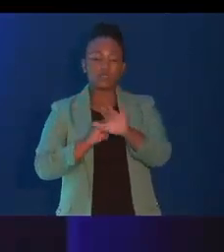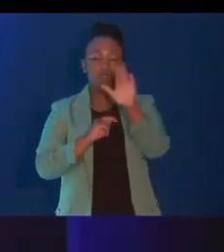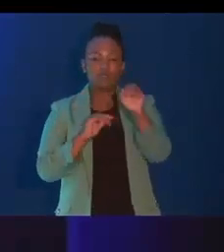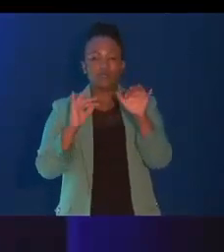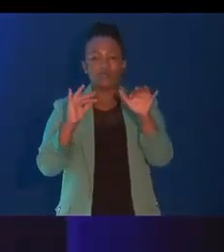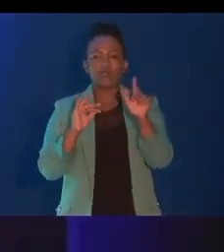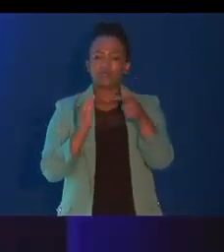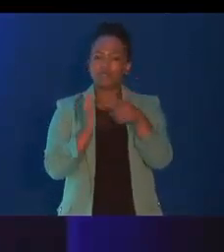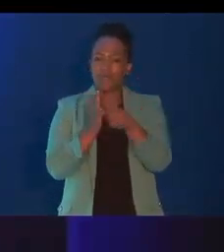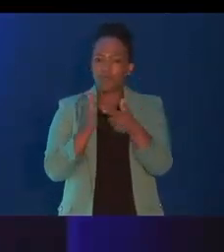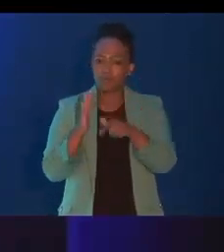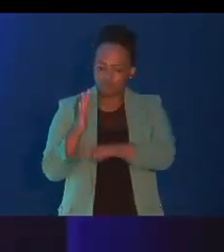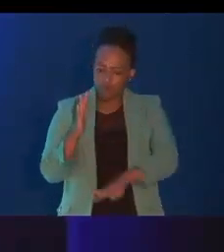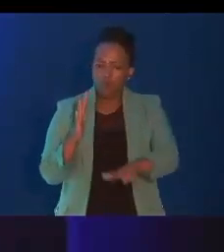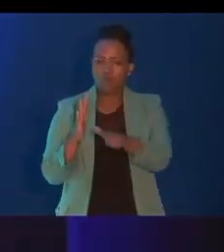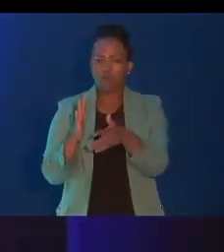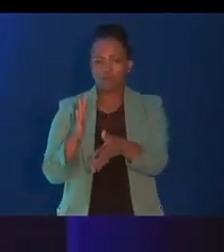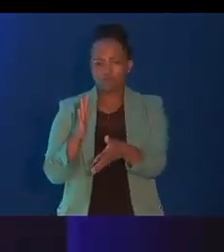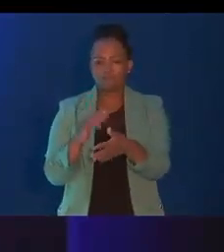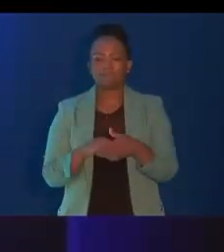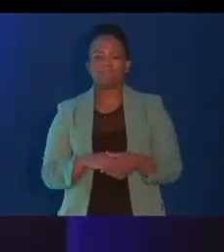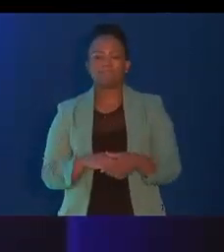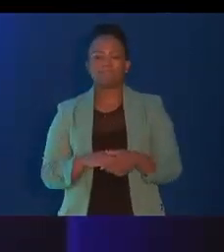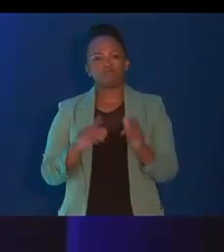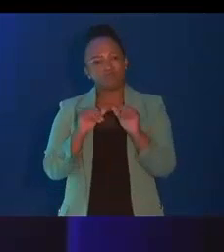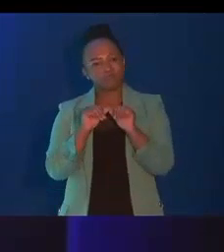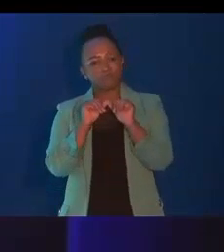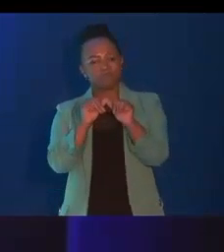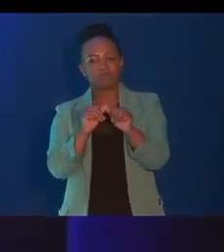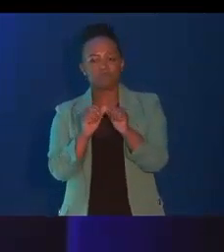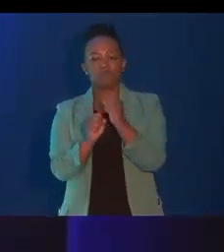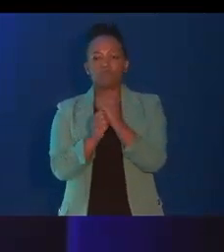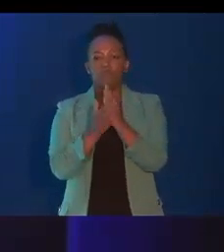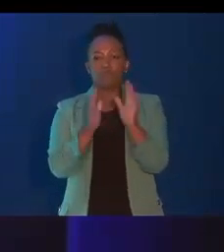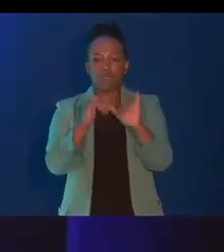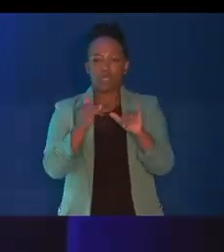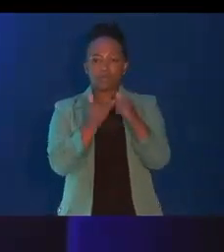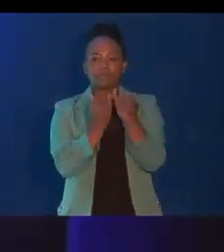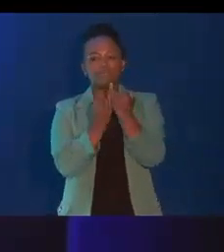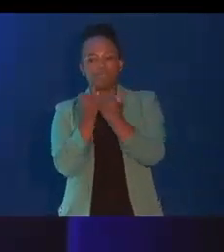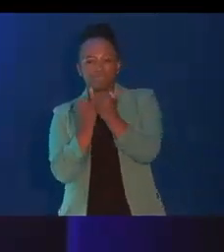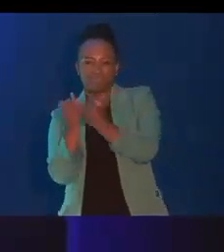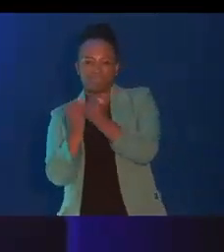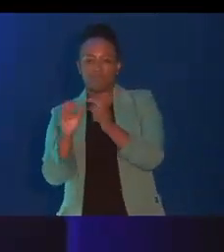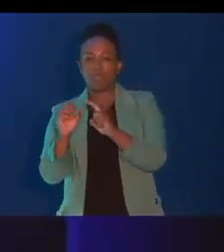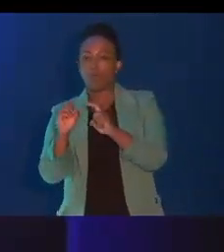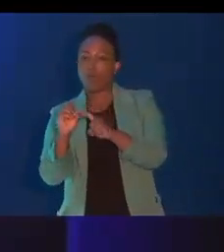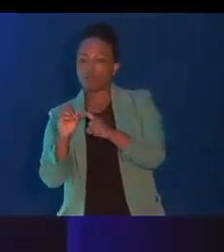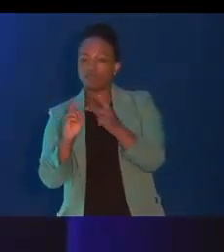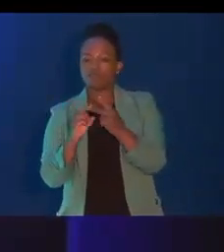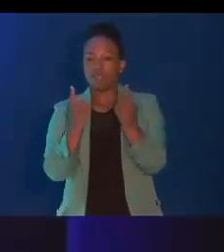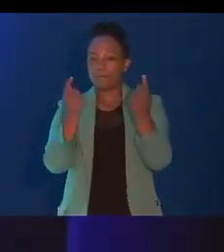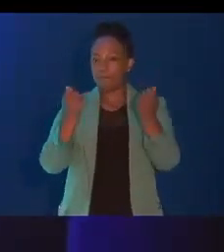to buy local. We have to constantly show that our brands can compete on the quality and pricing stage